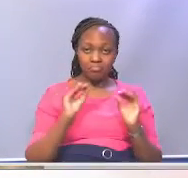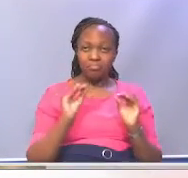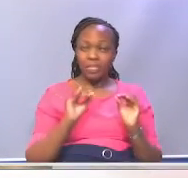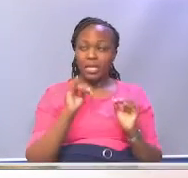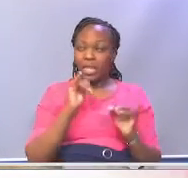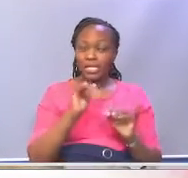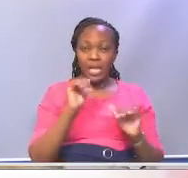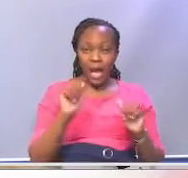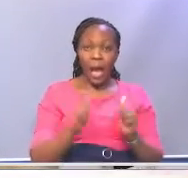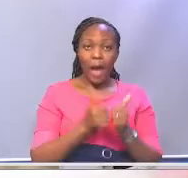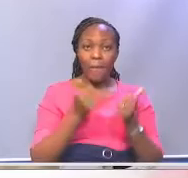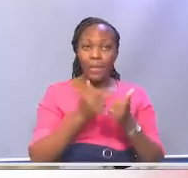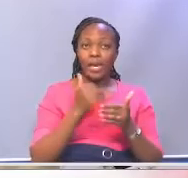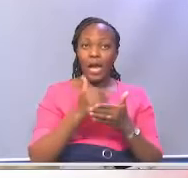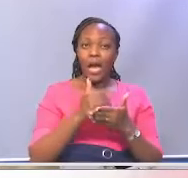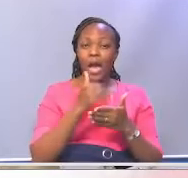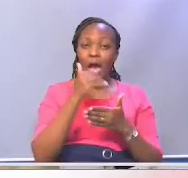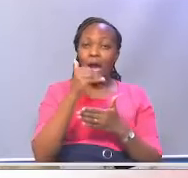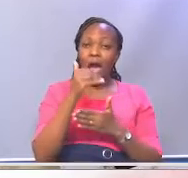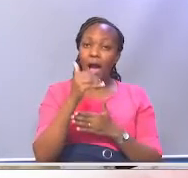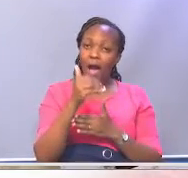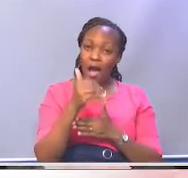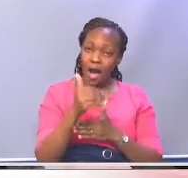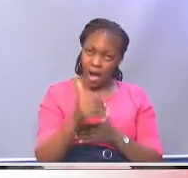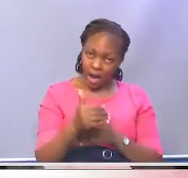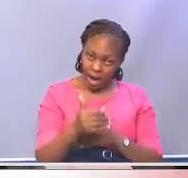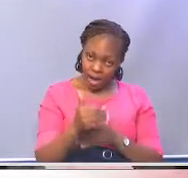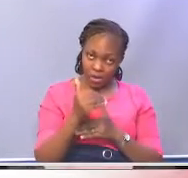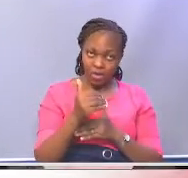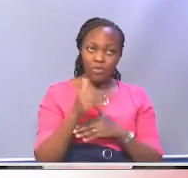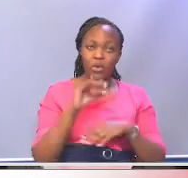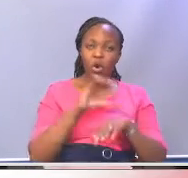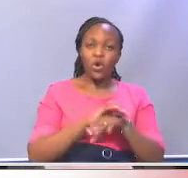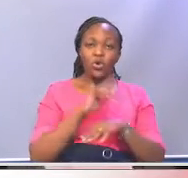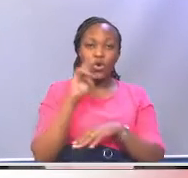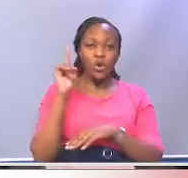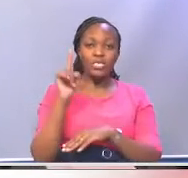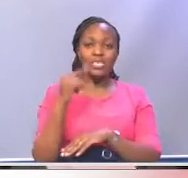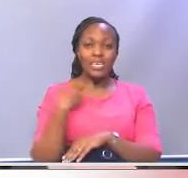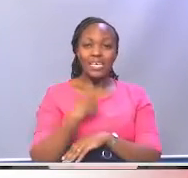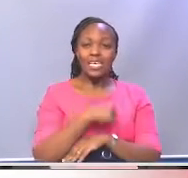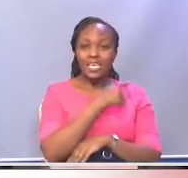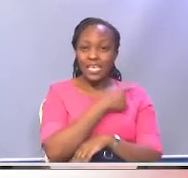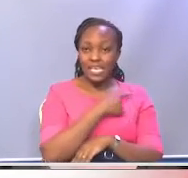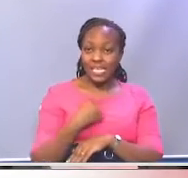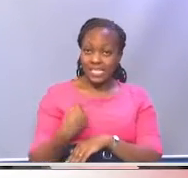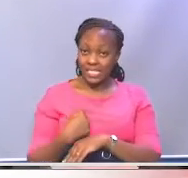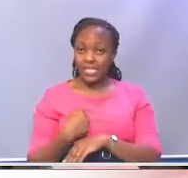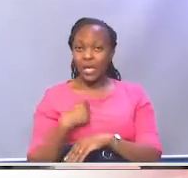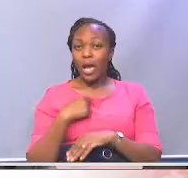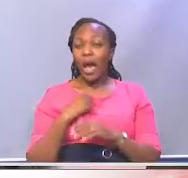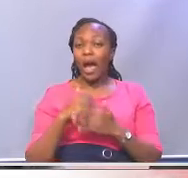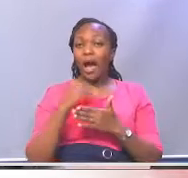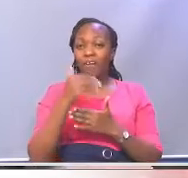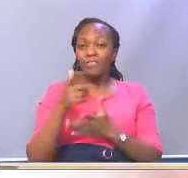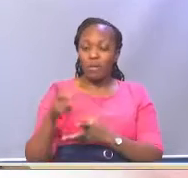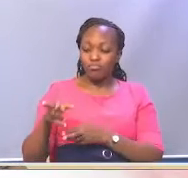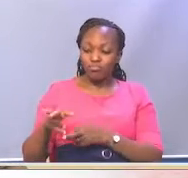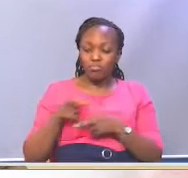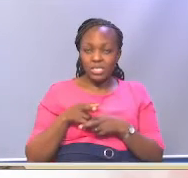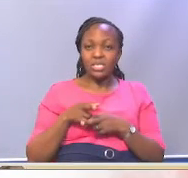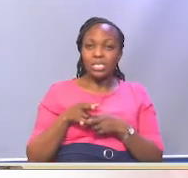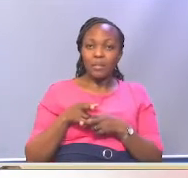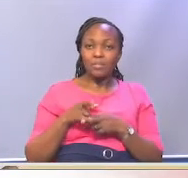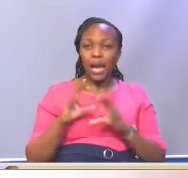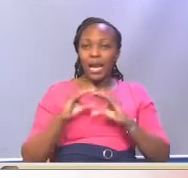guilty of manslaughter for defiling a standard three girl, which led to her untimely death. And I've taken into